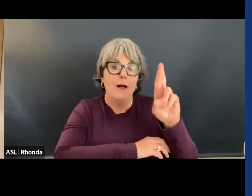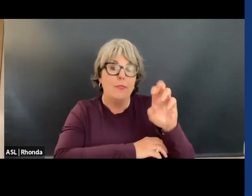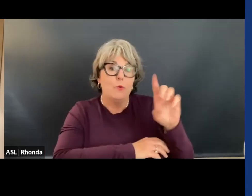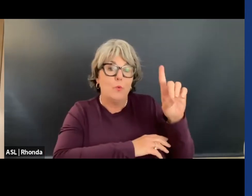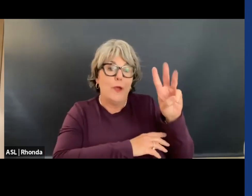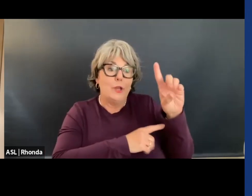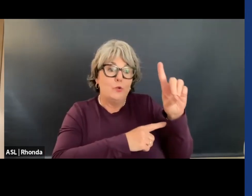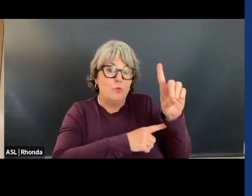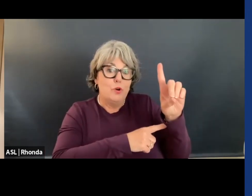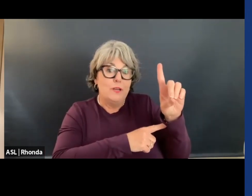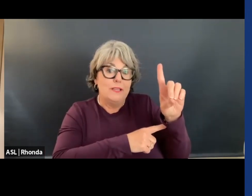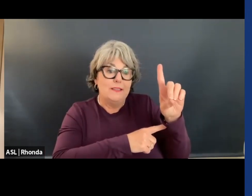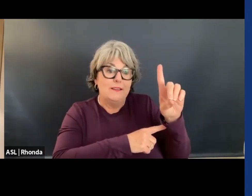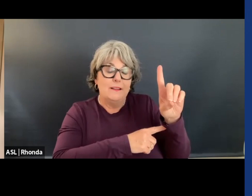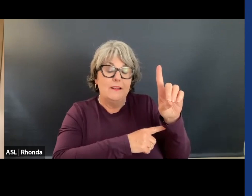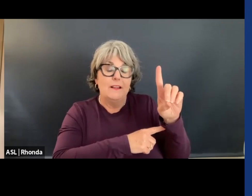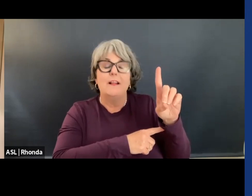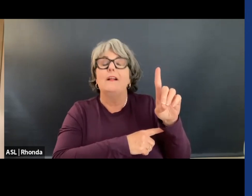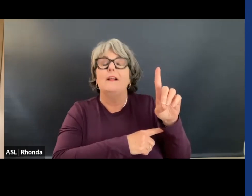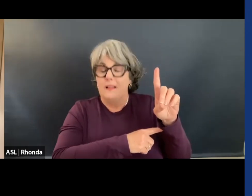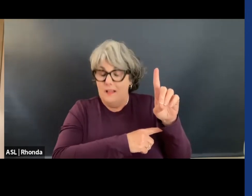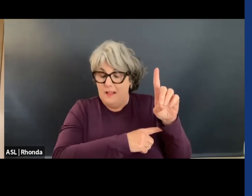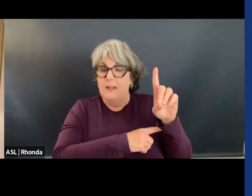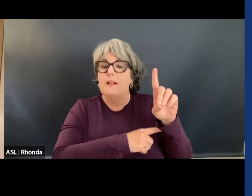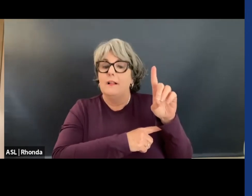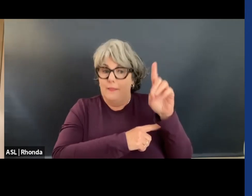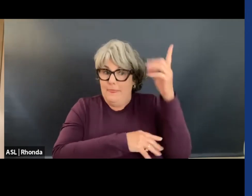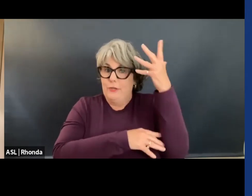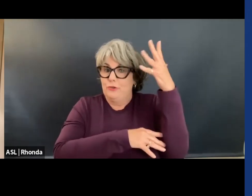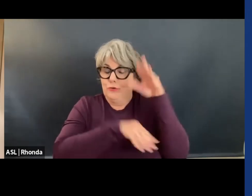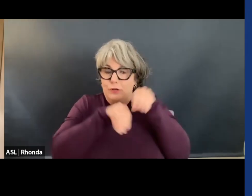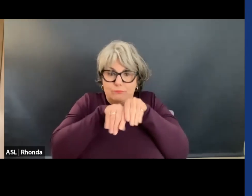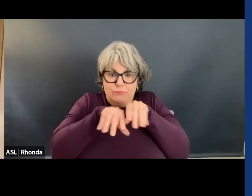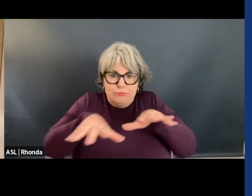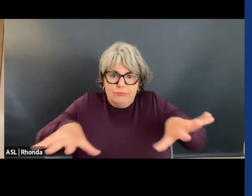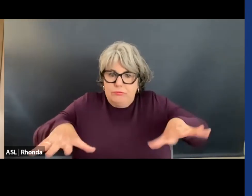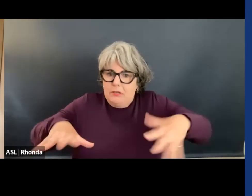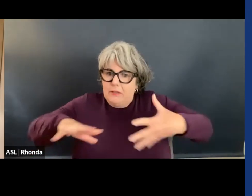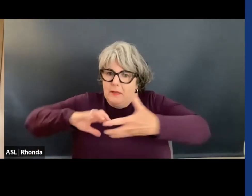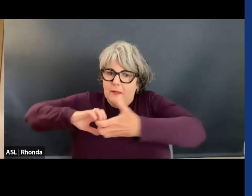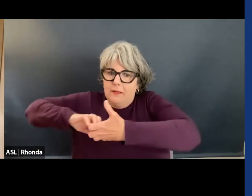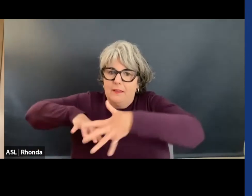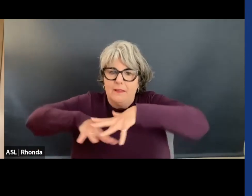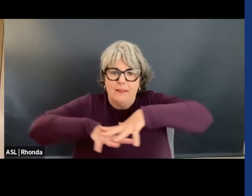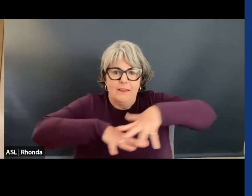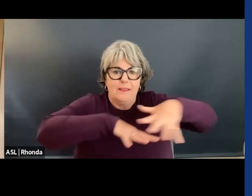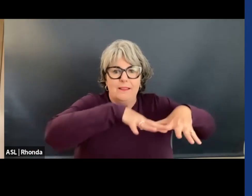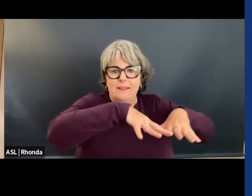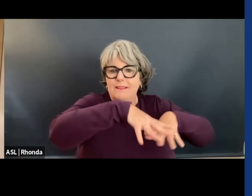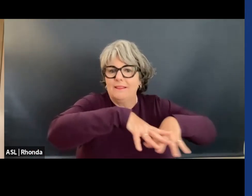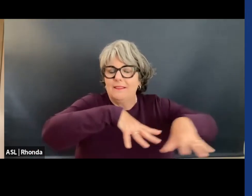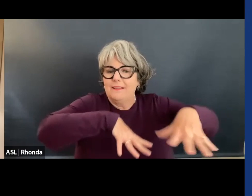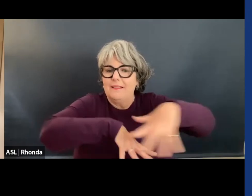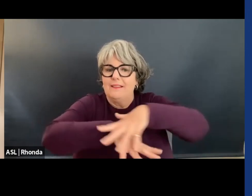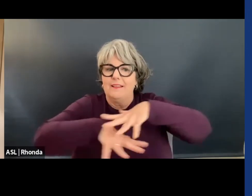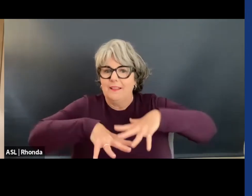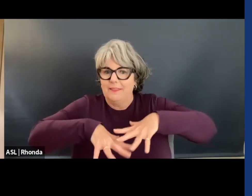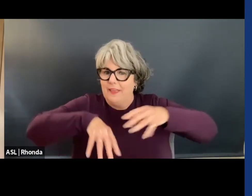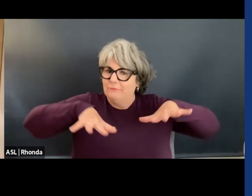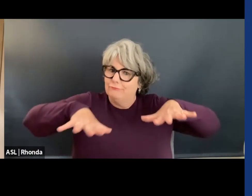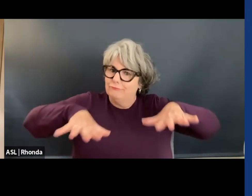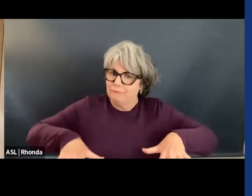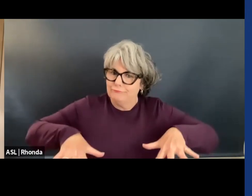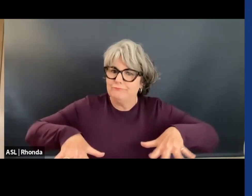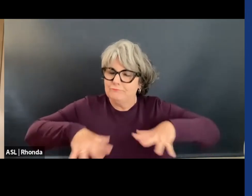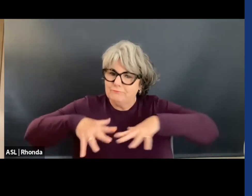roots spread out, intertwining with those of other redwoods. They quite literally, they hold each other down.